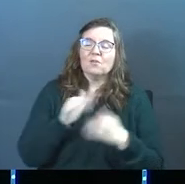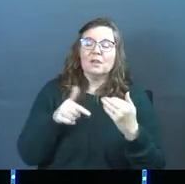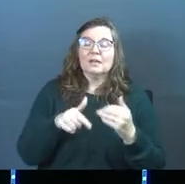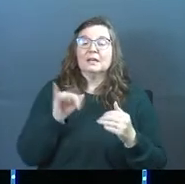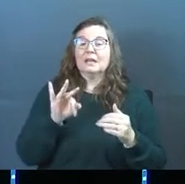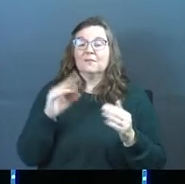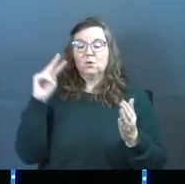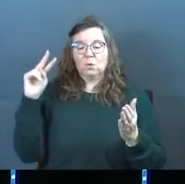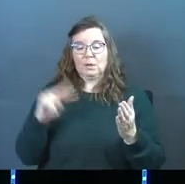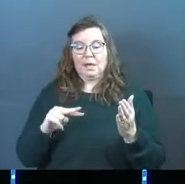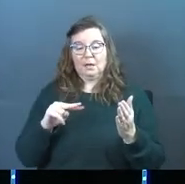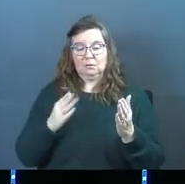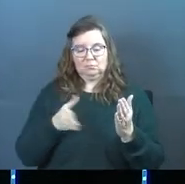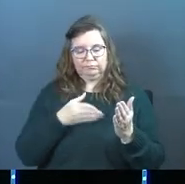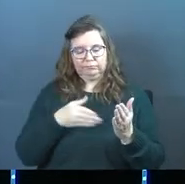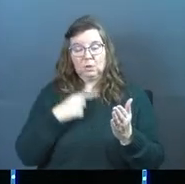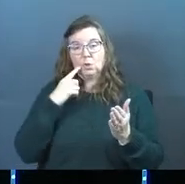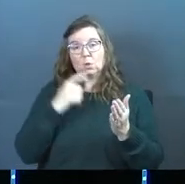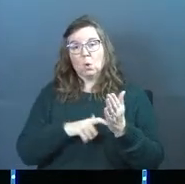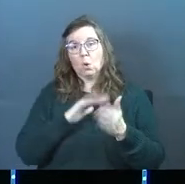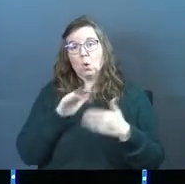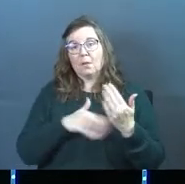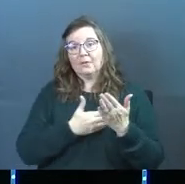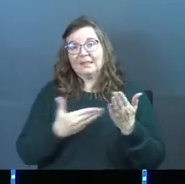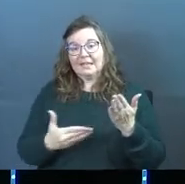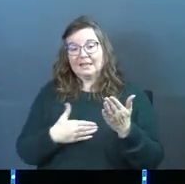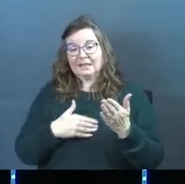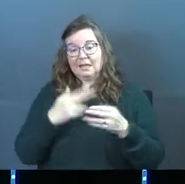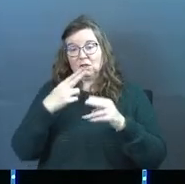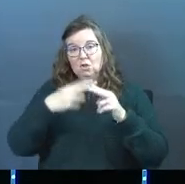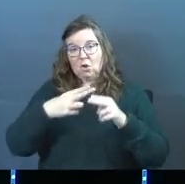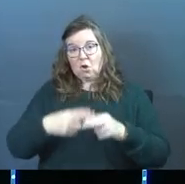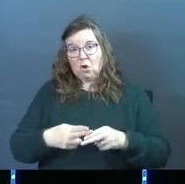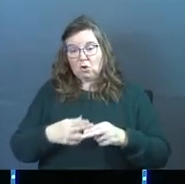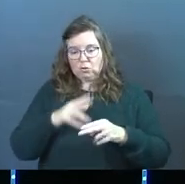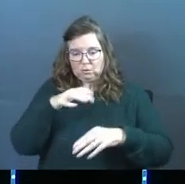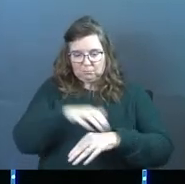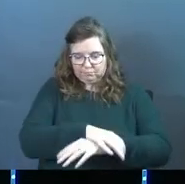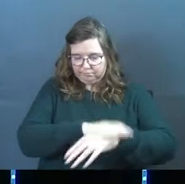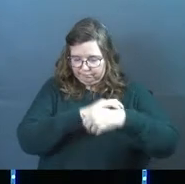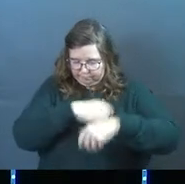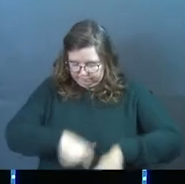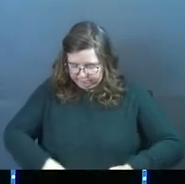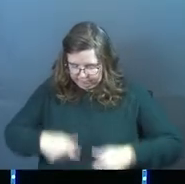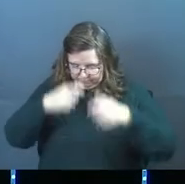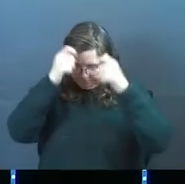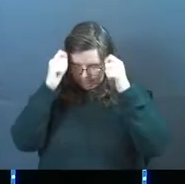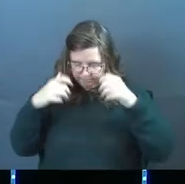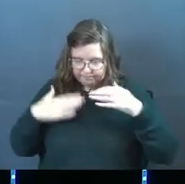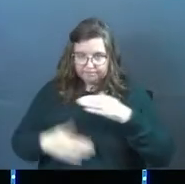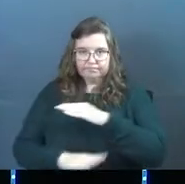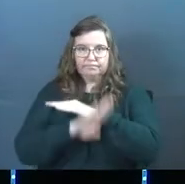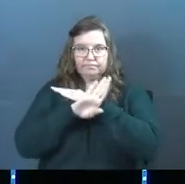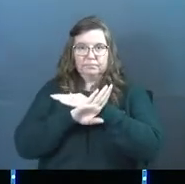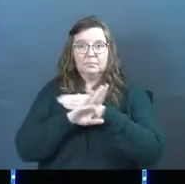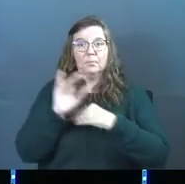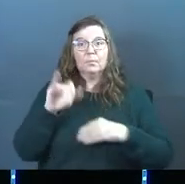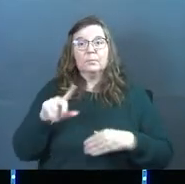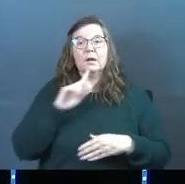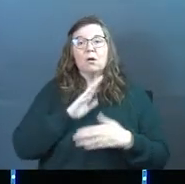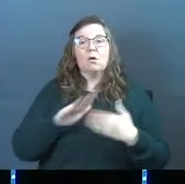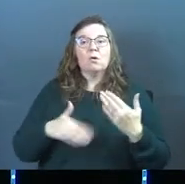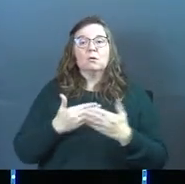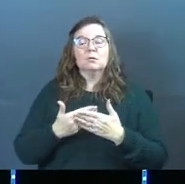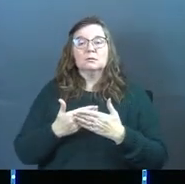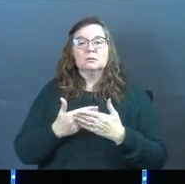of this. And if he glanced back down through it, notice all of those things that he's calling you to put on in order to defend yourself. They